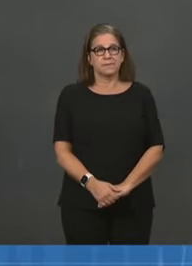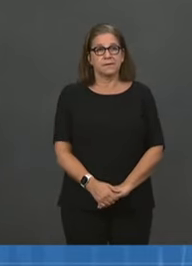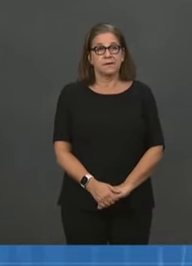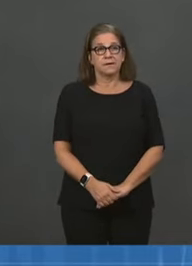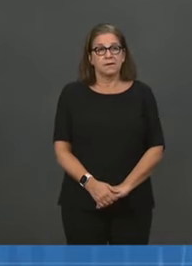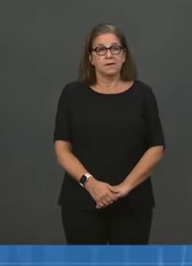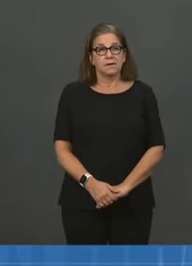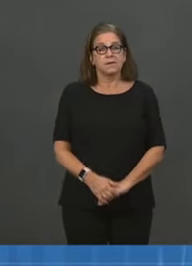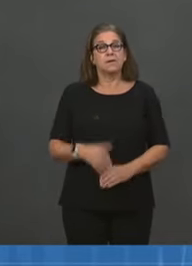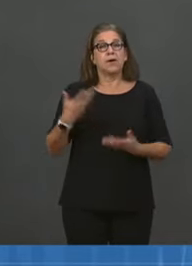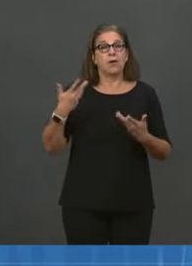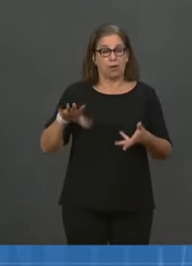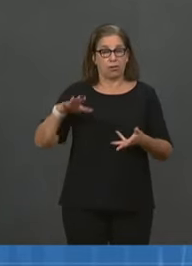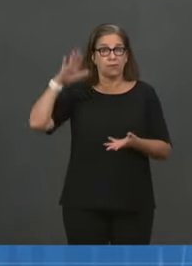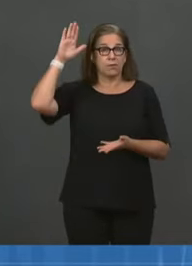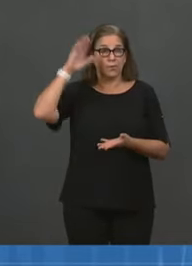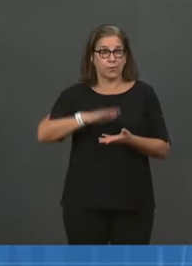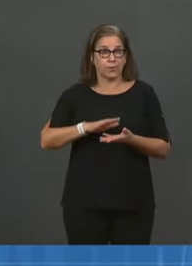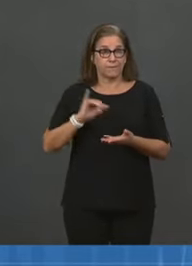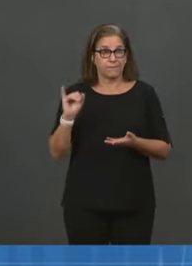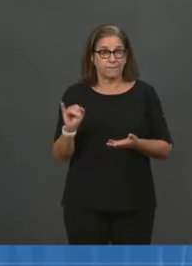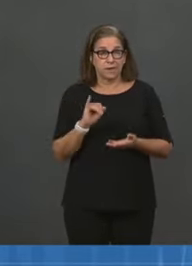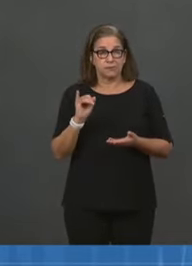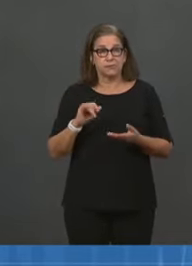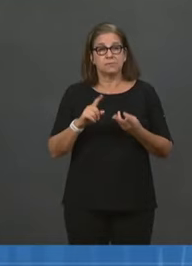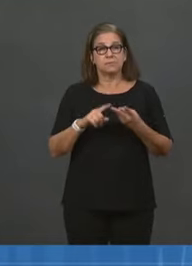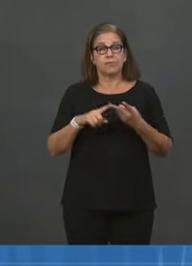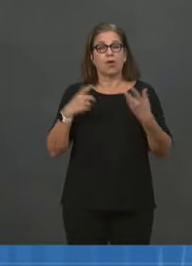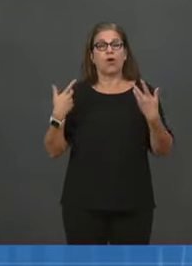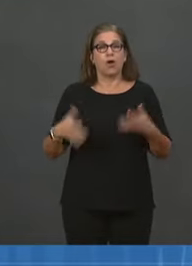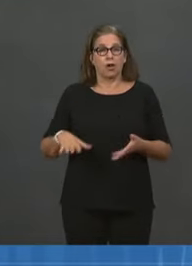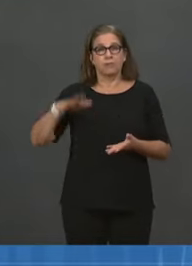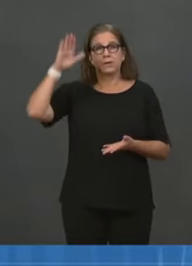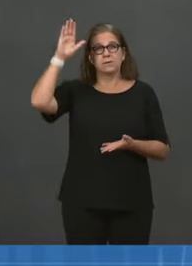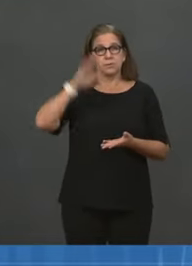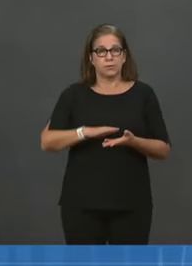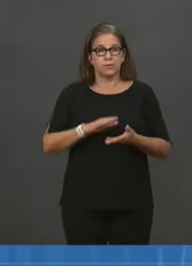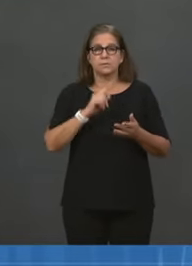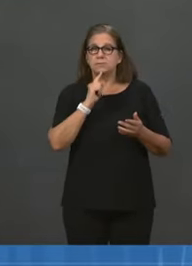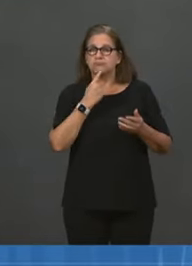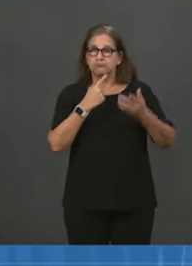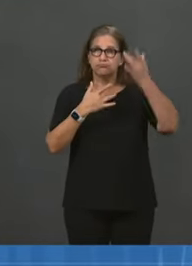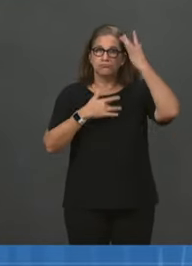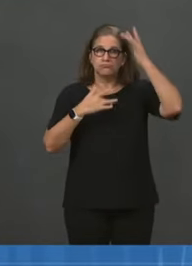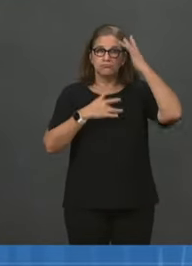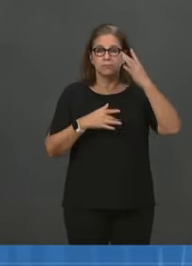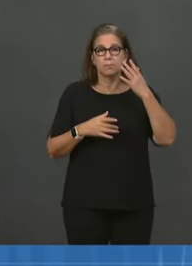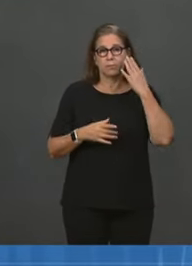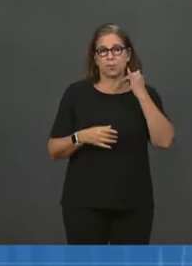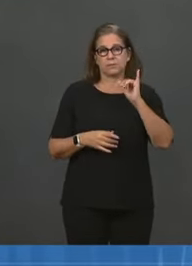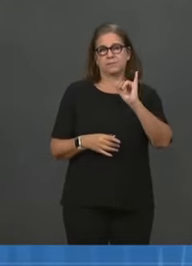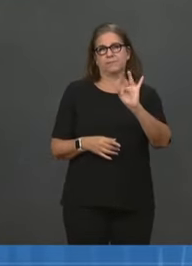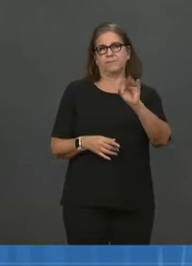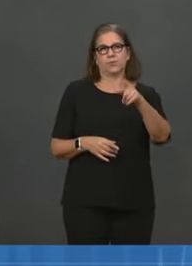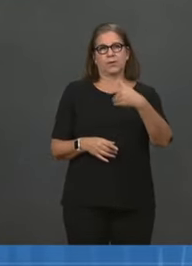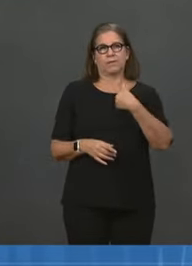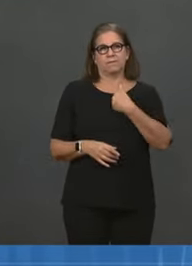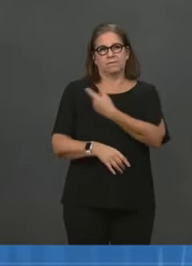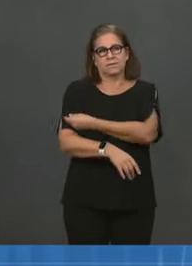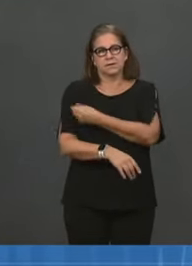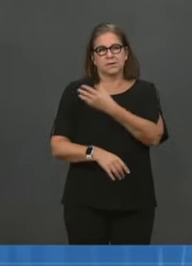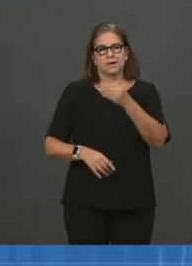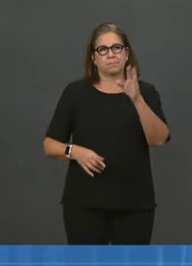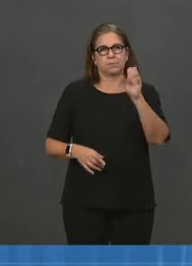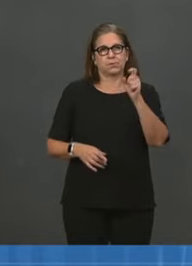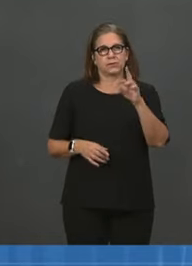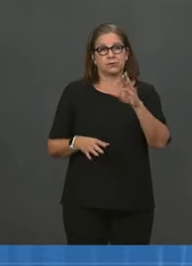disease, they are seeing a gradual diminution coincident with the booster in what we call the